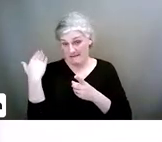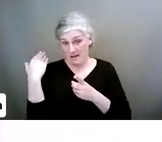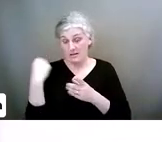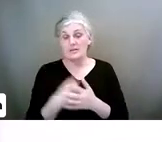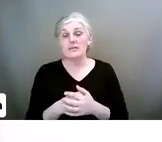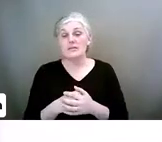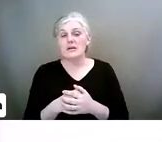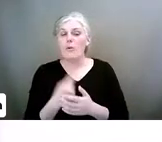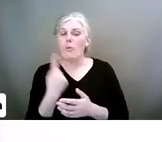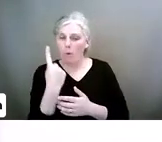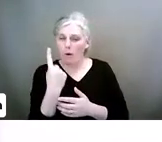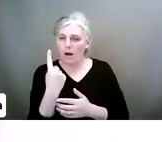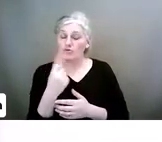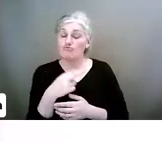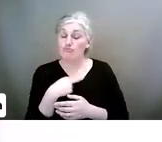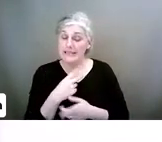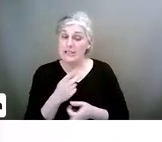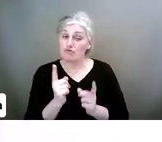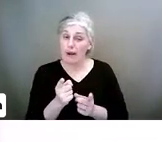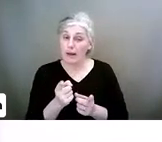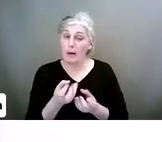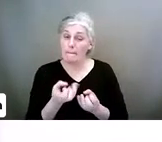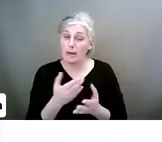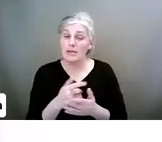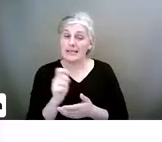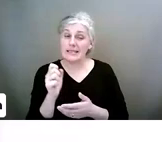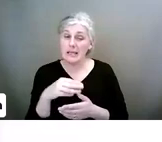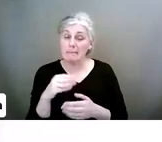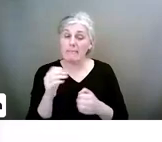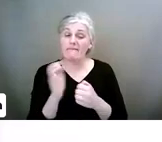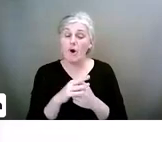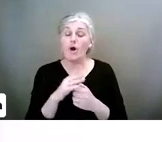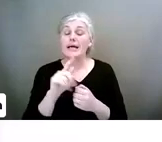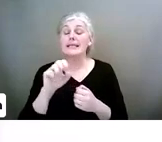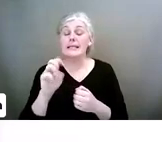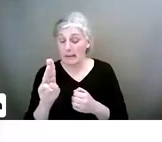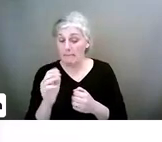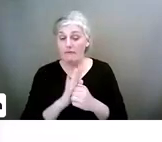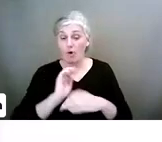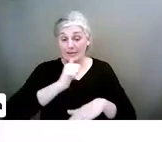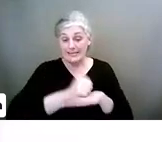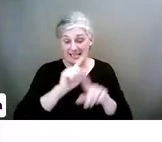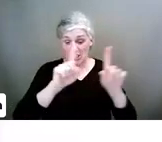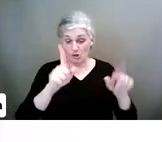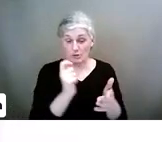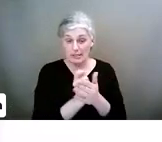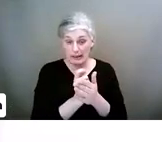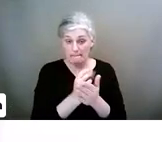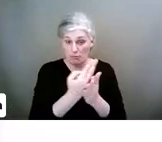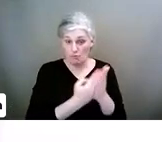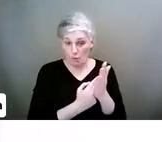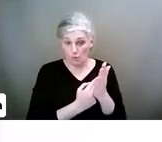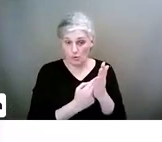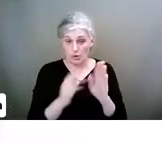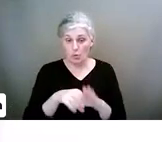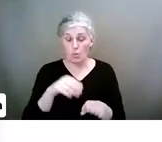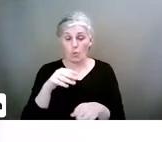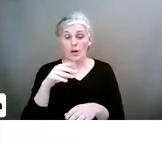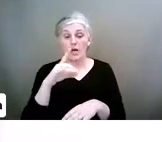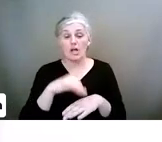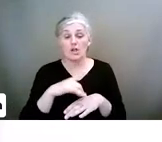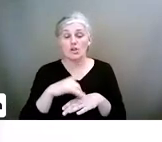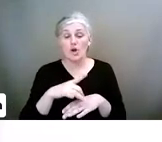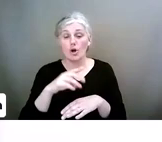One of the ones that I really recommend you watch is Tips for Setting Screen Time Rules. It's with Dr. Michael Rich, the